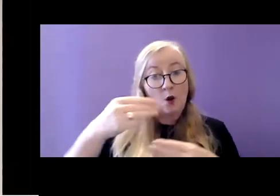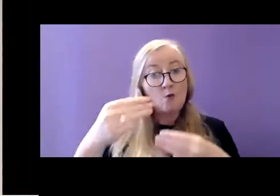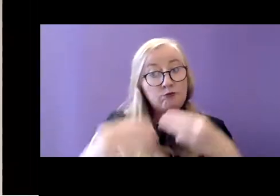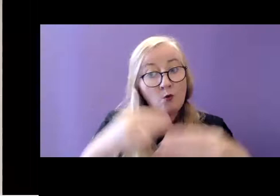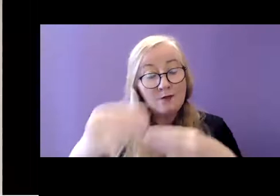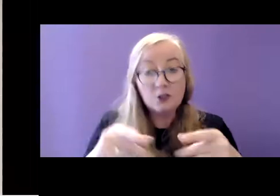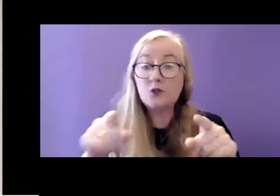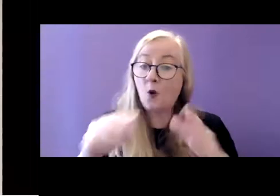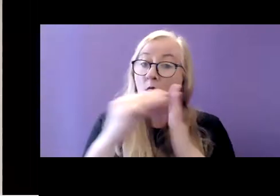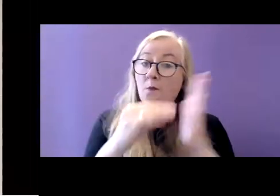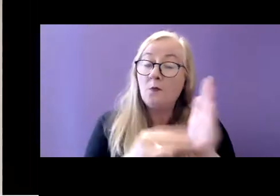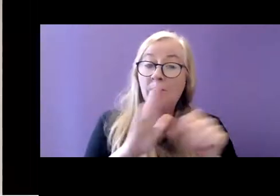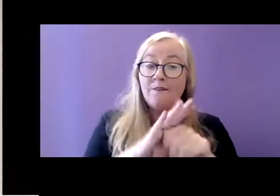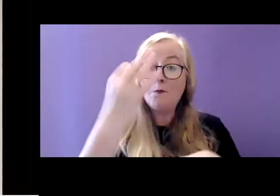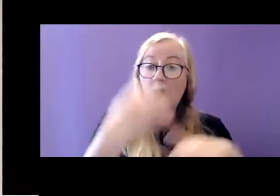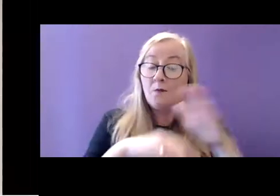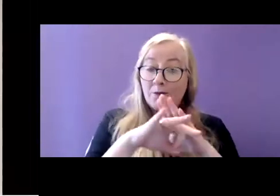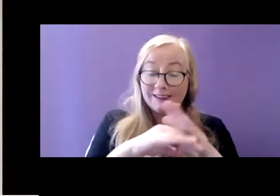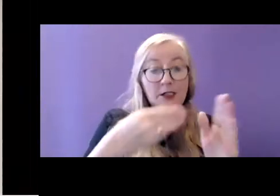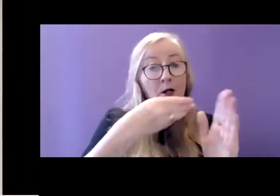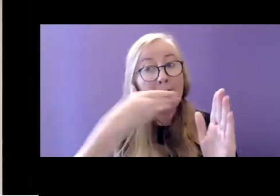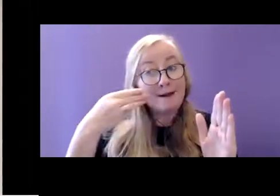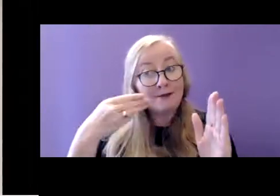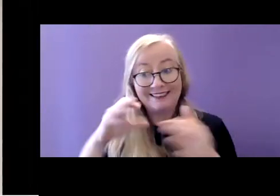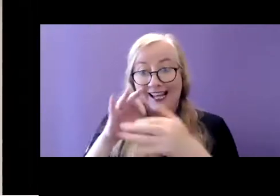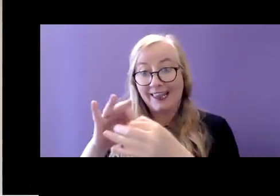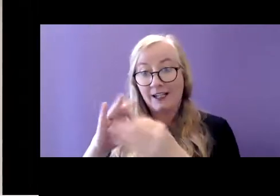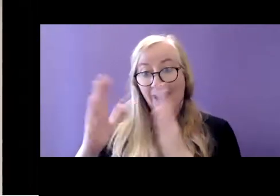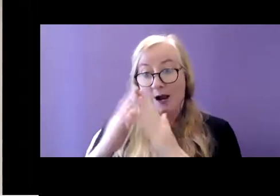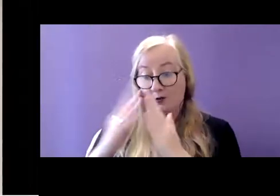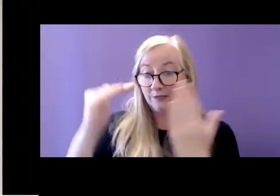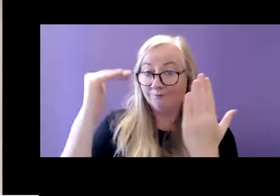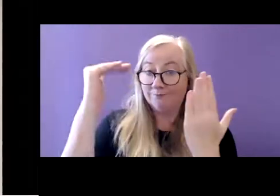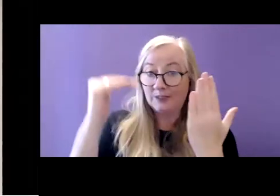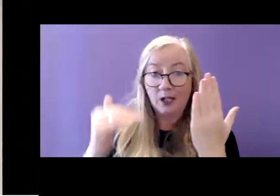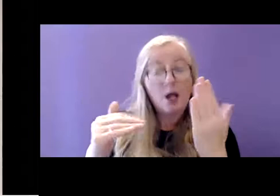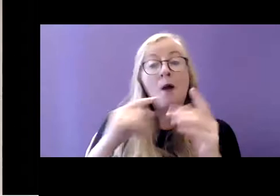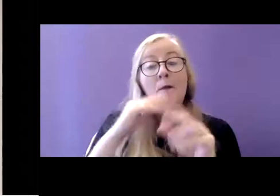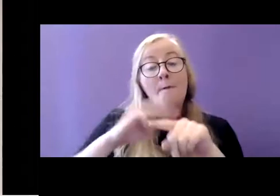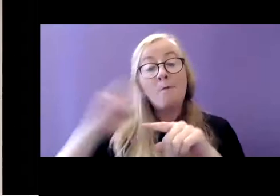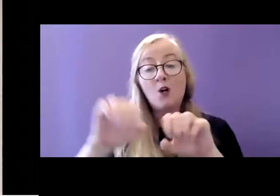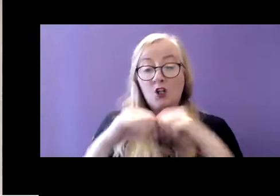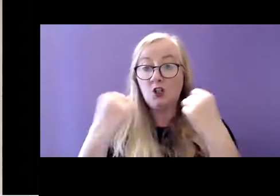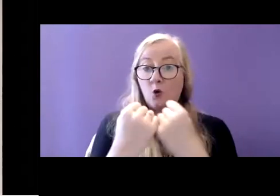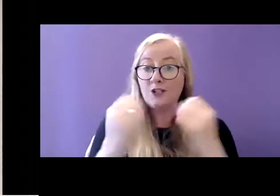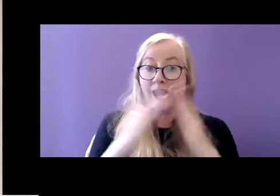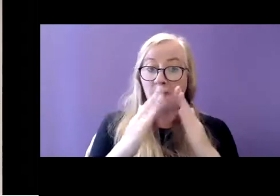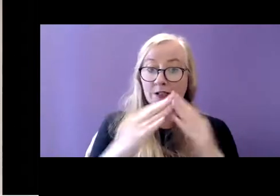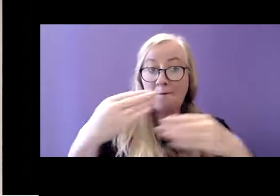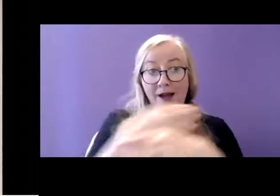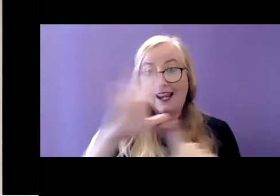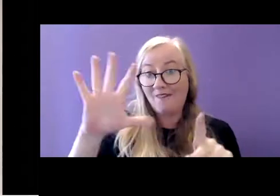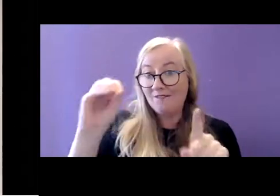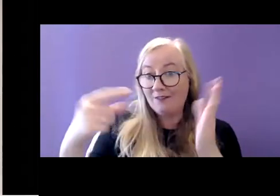for government, the following important commitments on housing were set out. To increase social housing stock by over 50,000